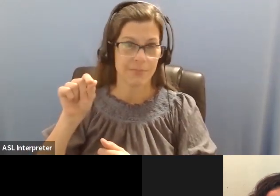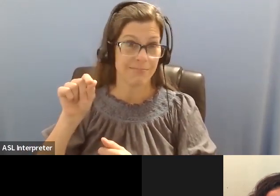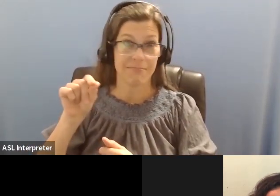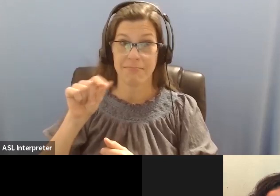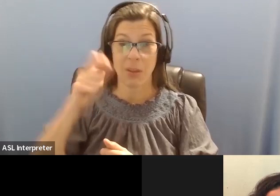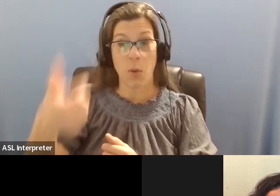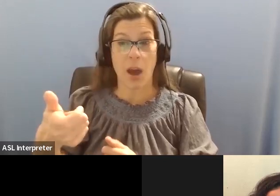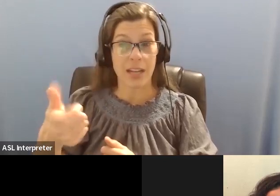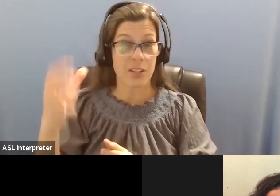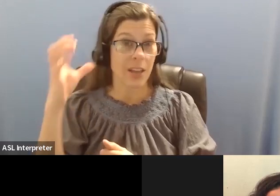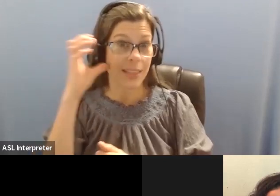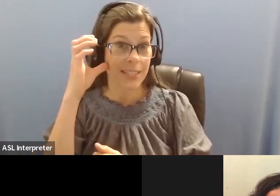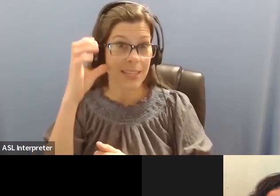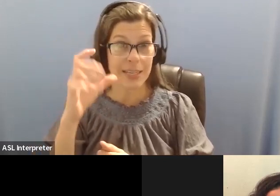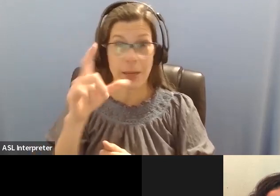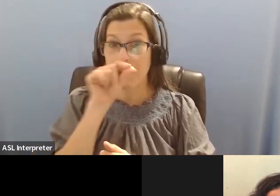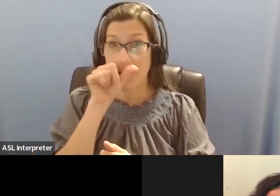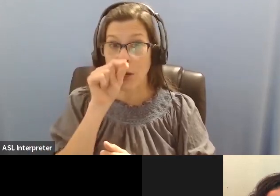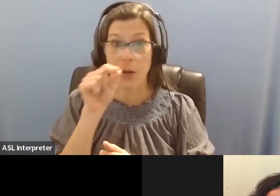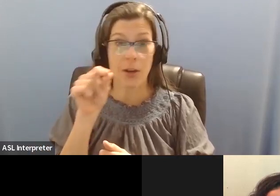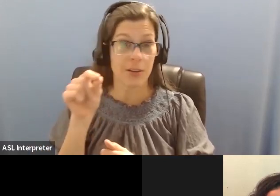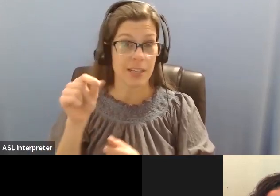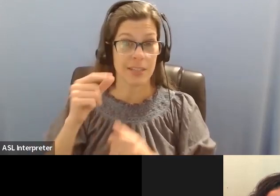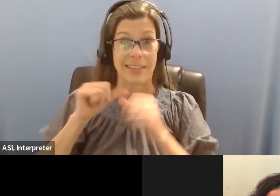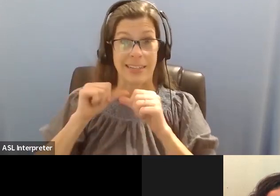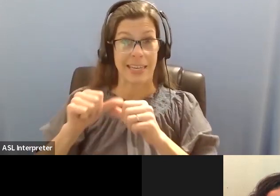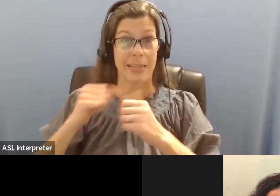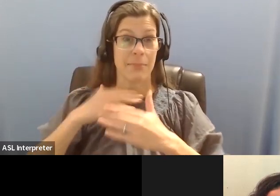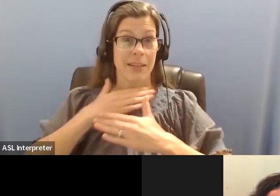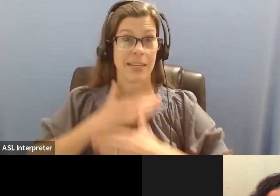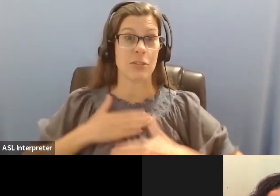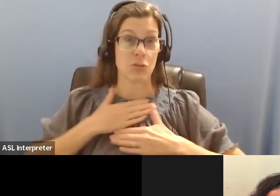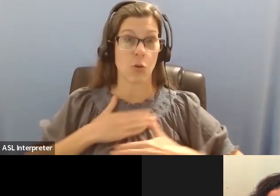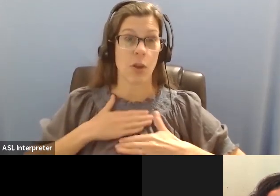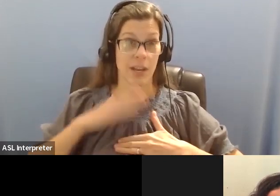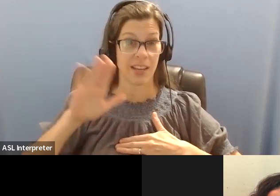keeps you enjoying this hobby and this profession as an ornithologist?